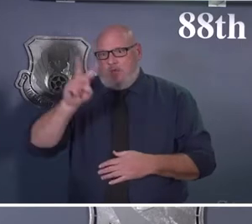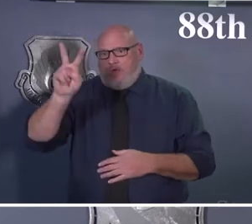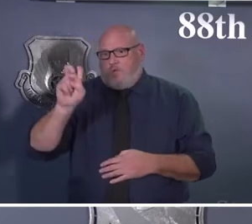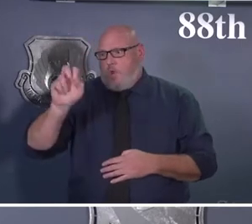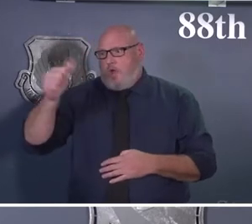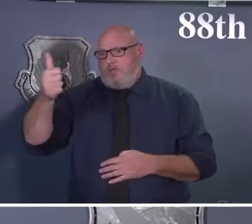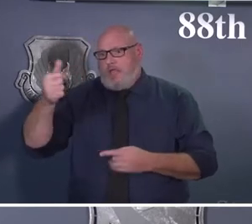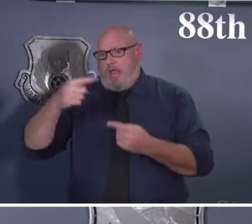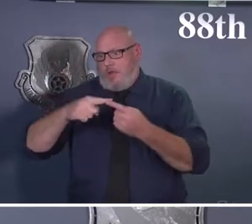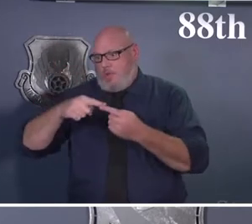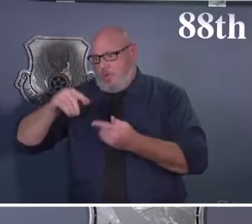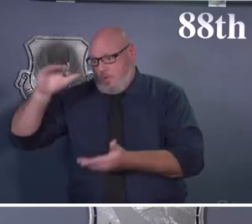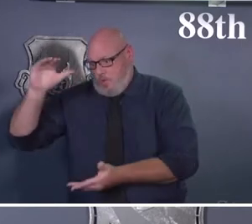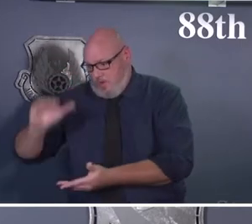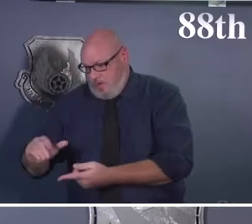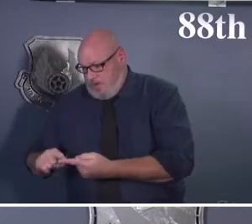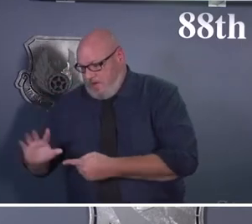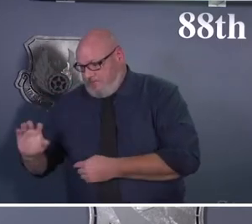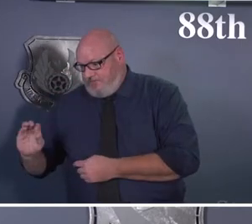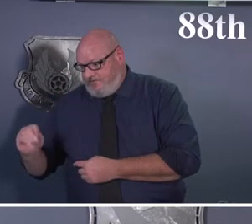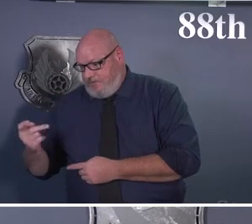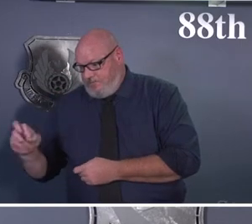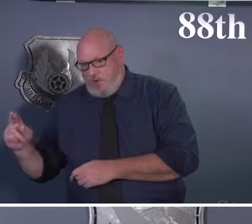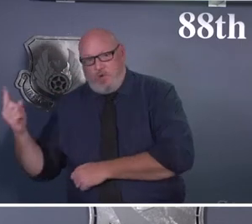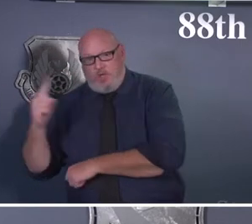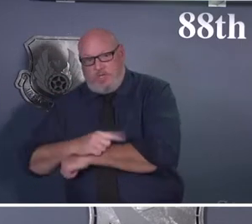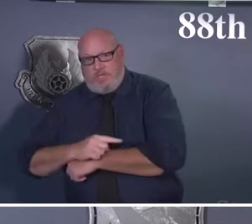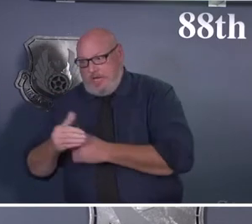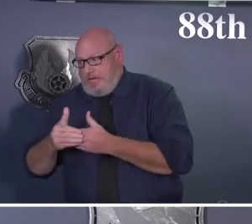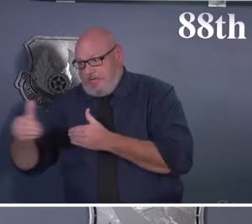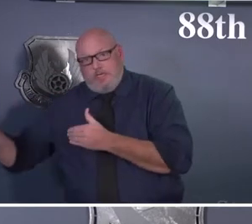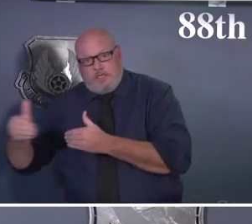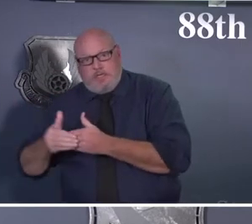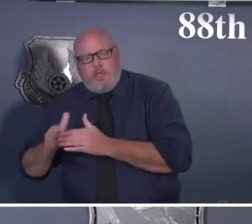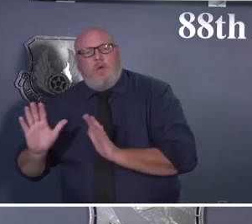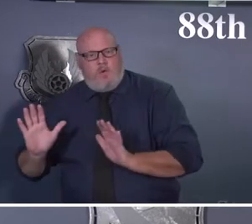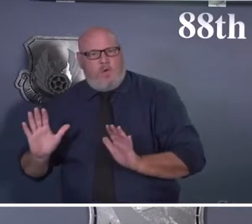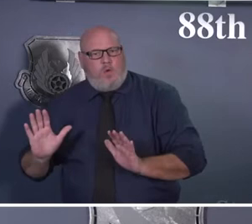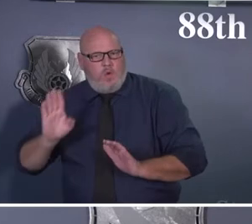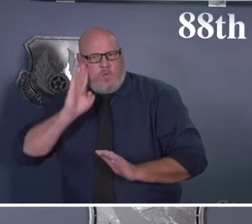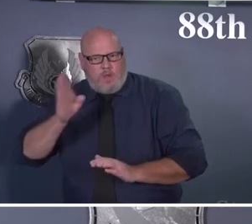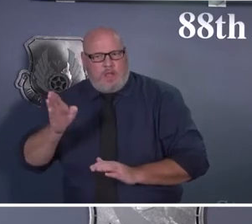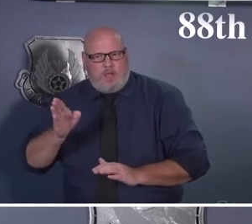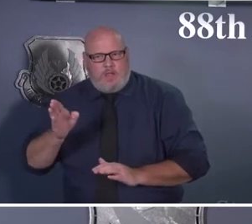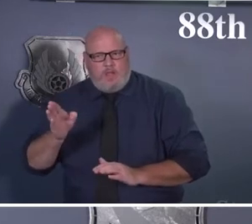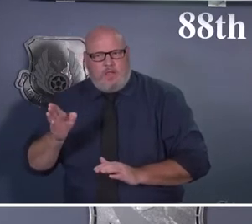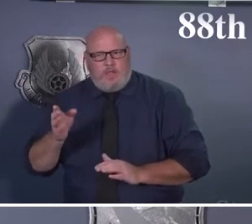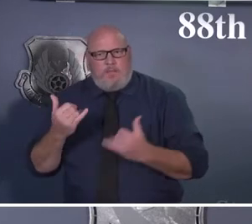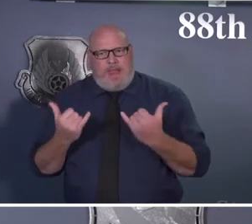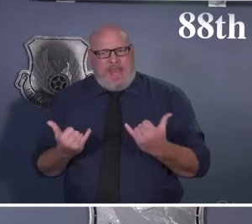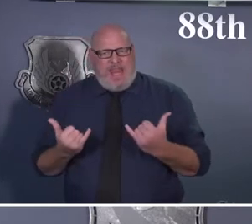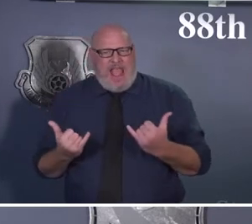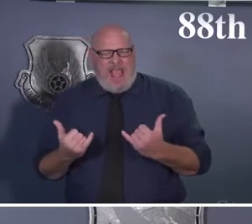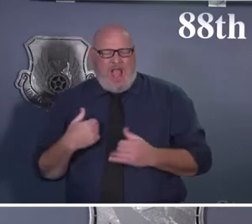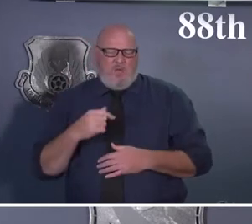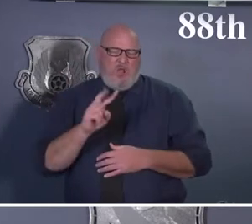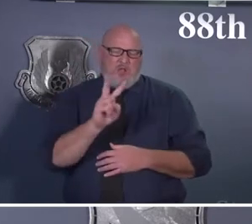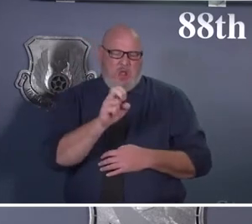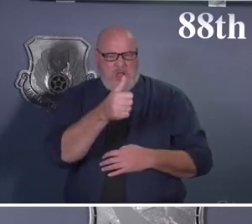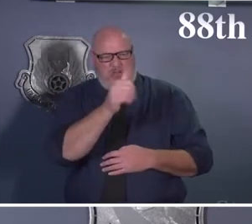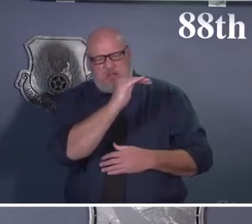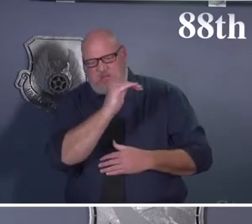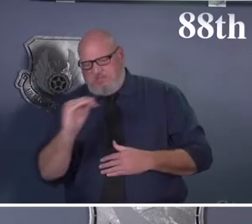wing to consider being able to remove mask wear. And currently we are sitting at, you know, between 160 and 240